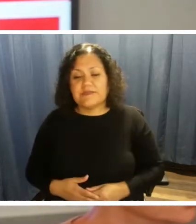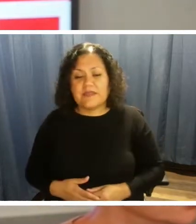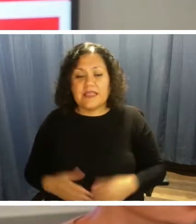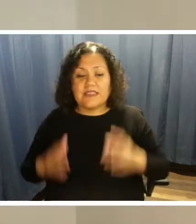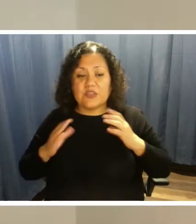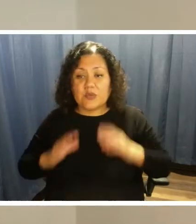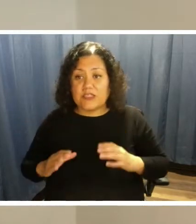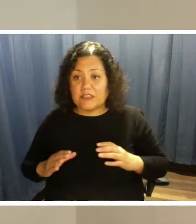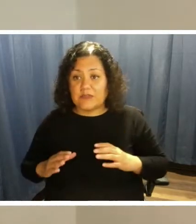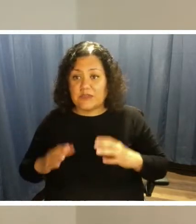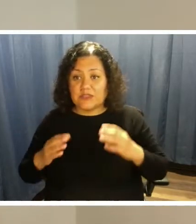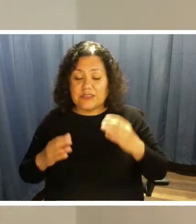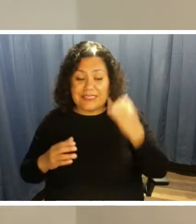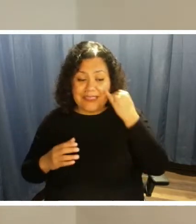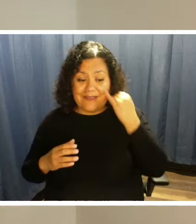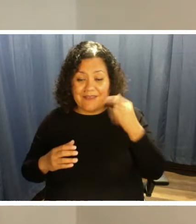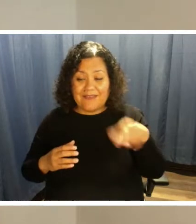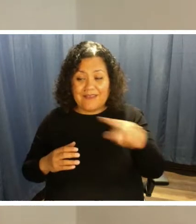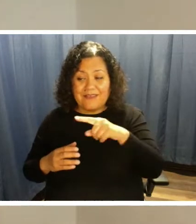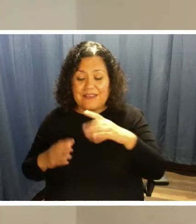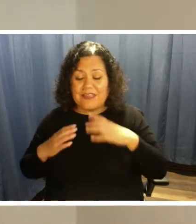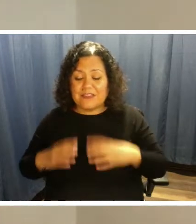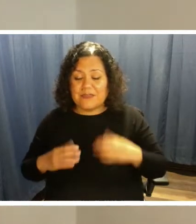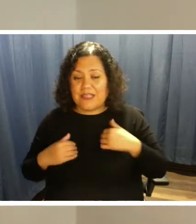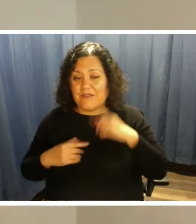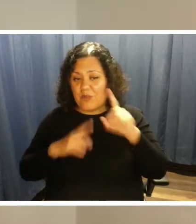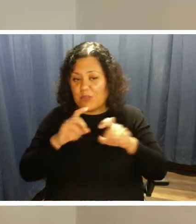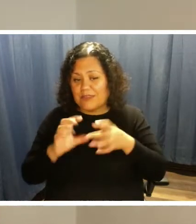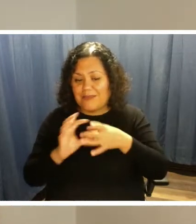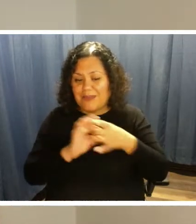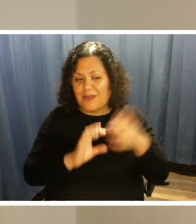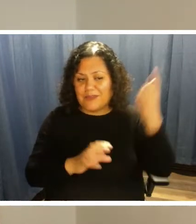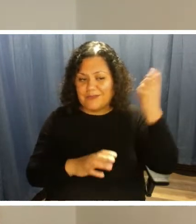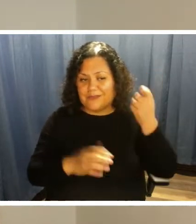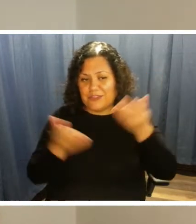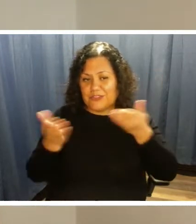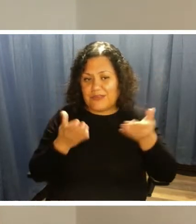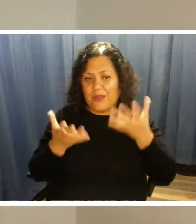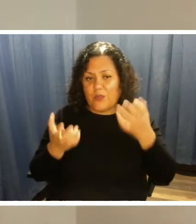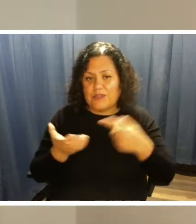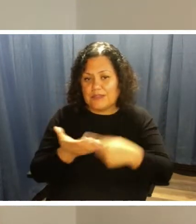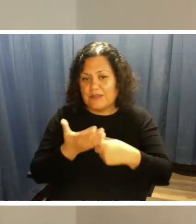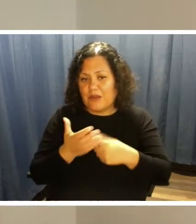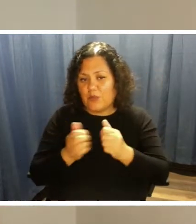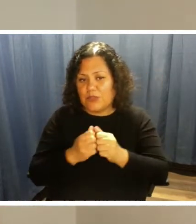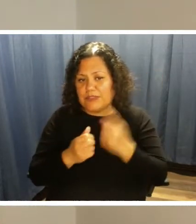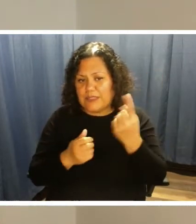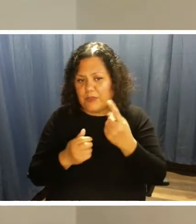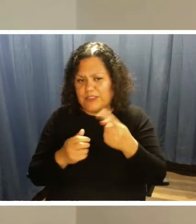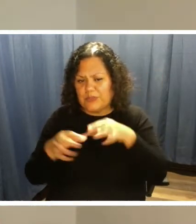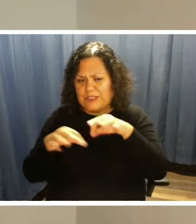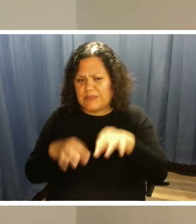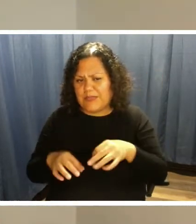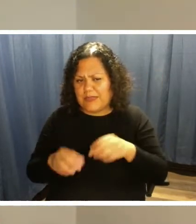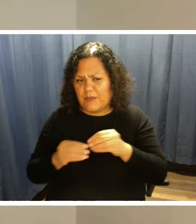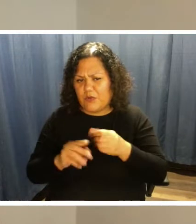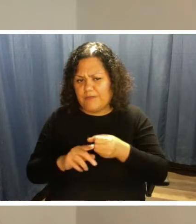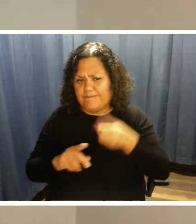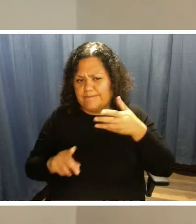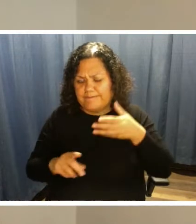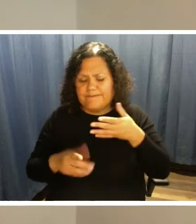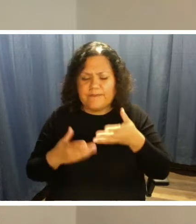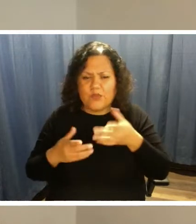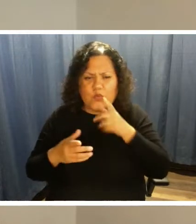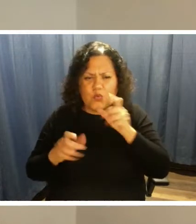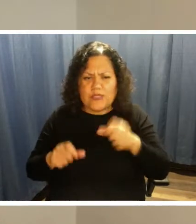questions about the subscription service and would really like to talk to somebody to walk them through that, who can they call